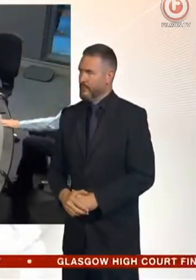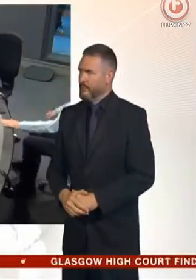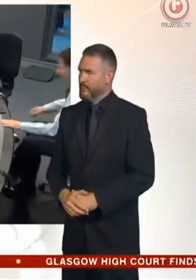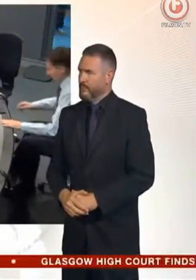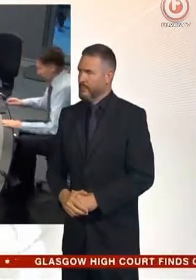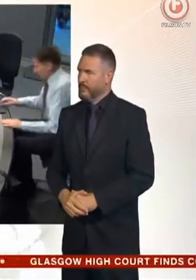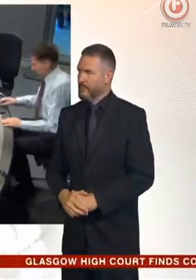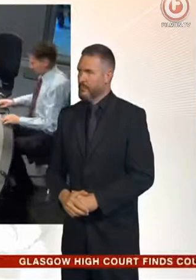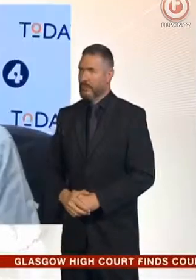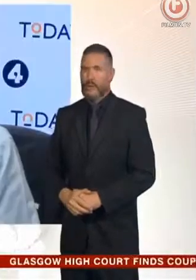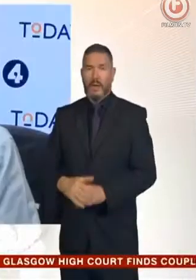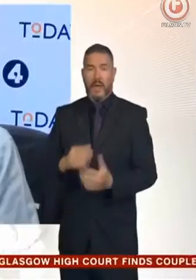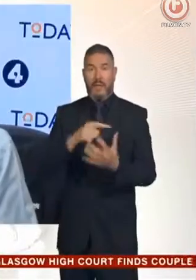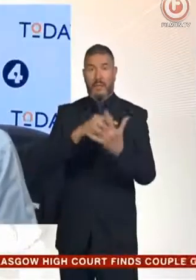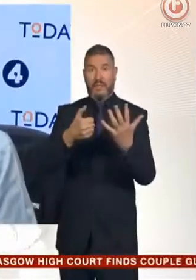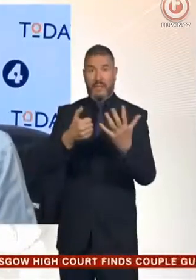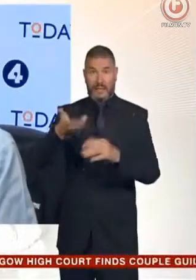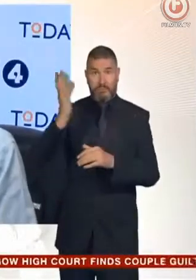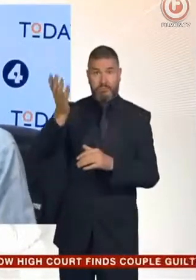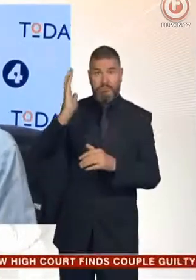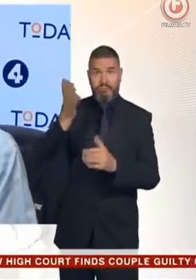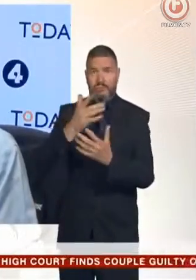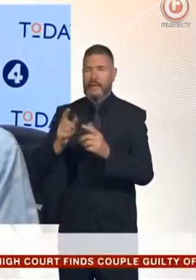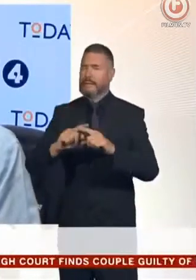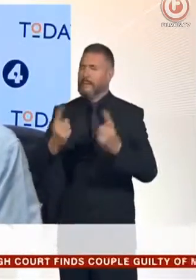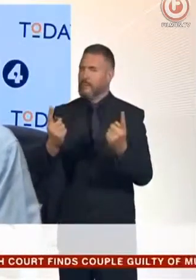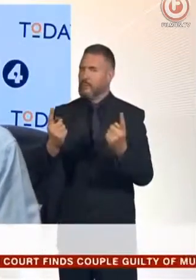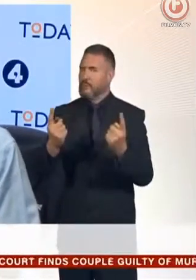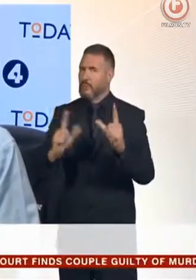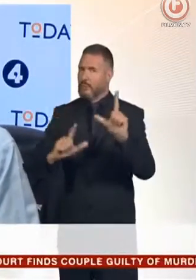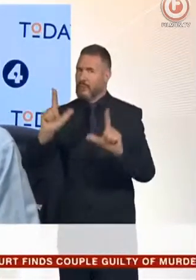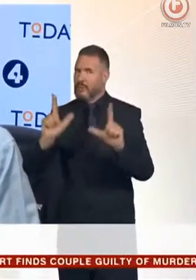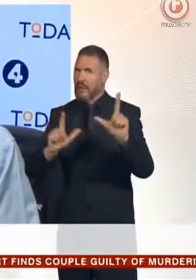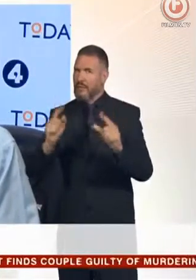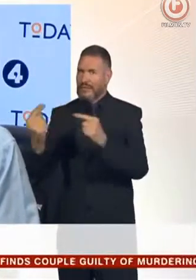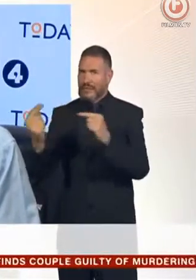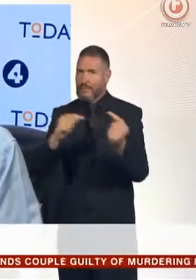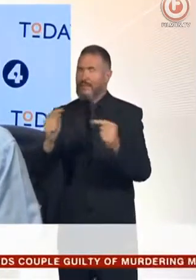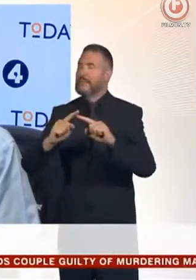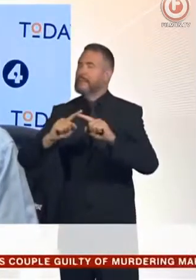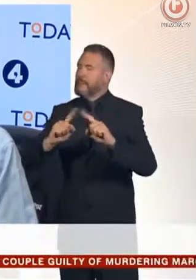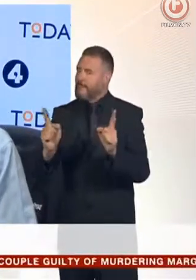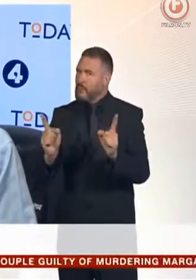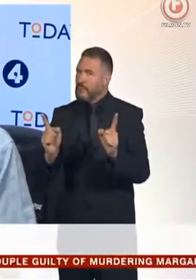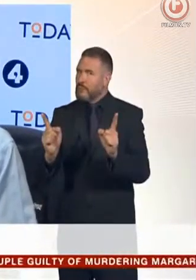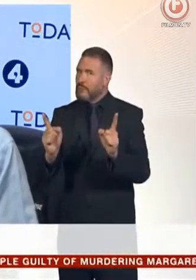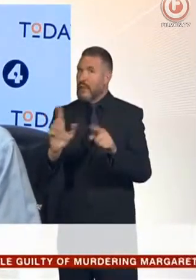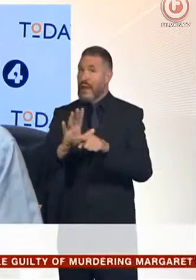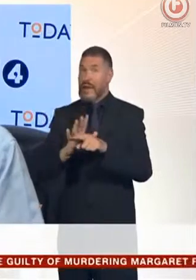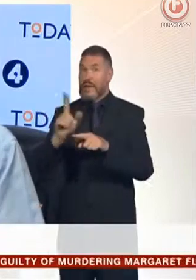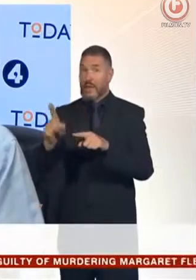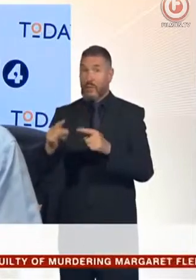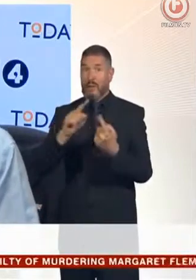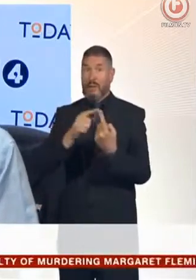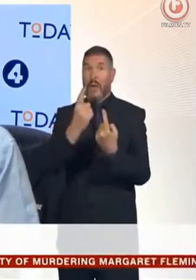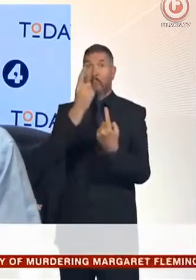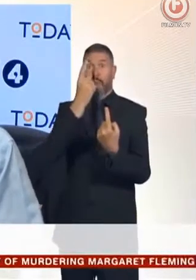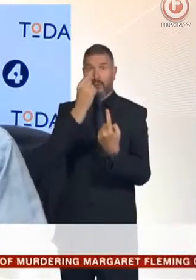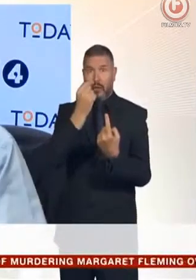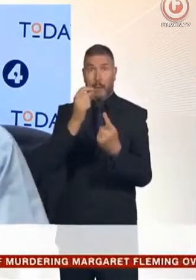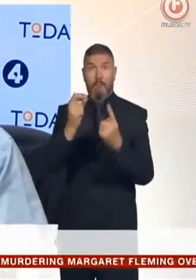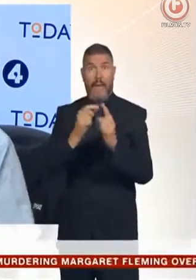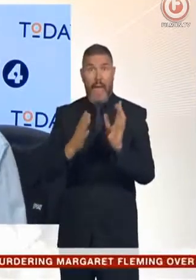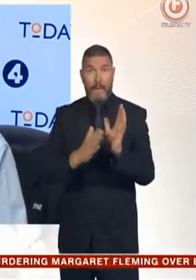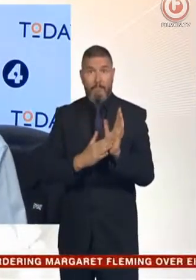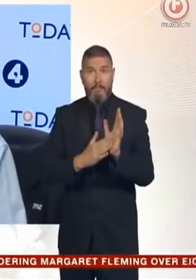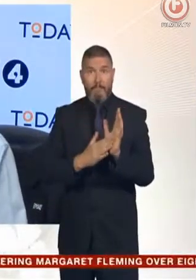hustings is not the same as the scrutiny of the media, the scrutiny of TV debates. This is about the Prime Minister of the United Kingdom.